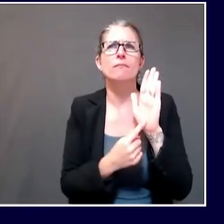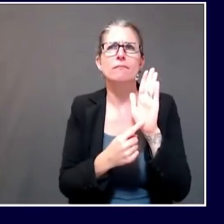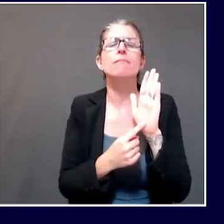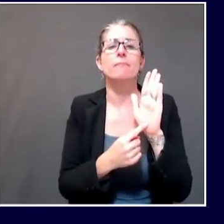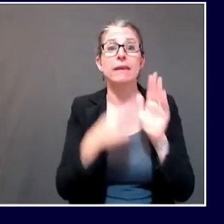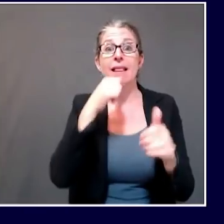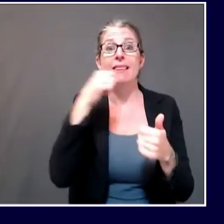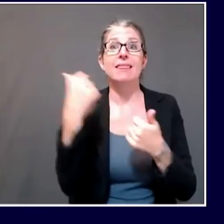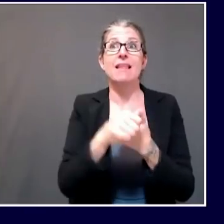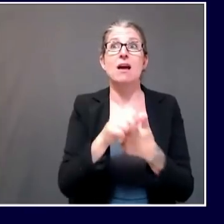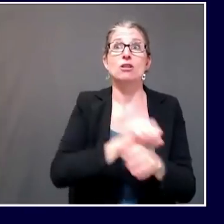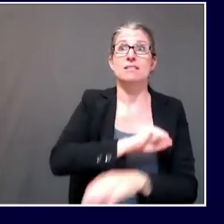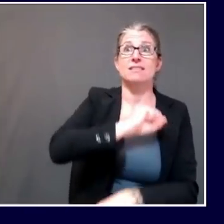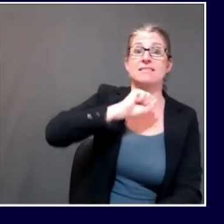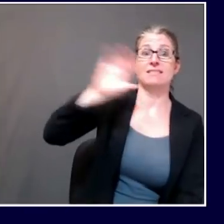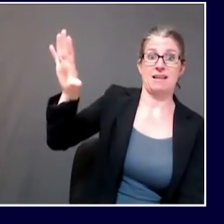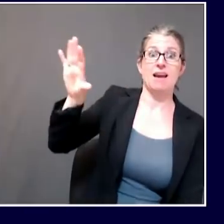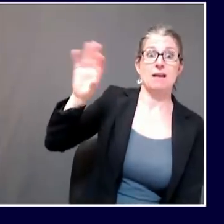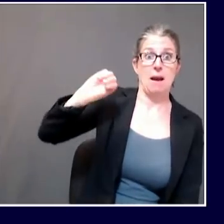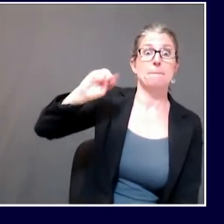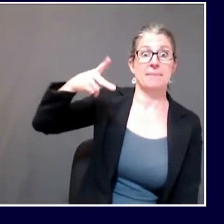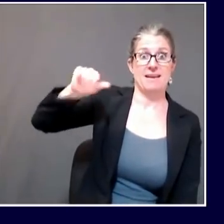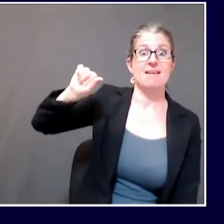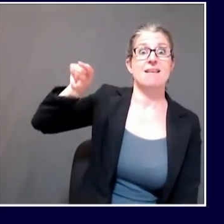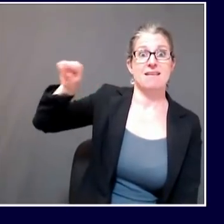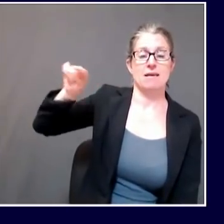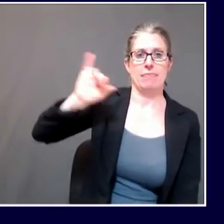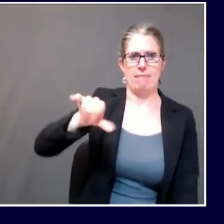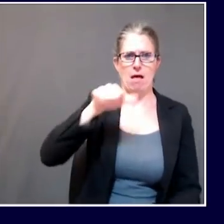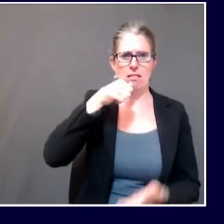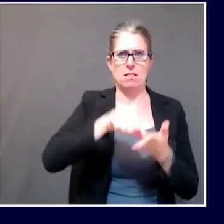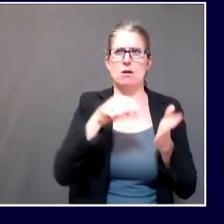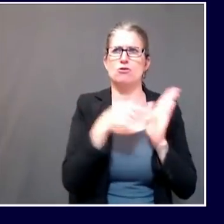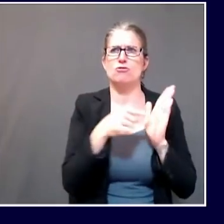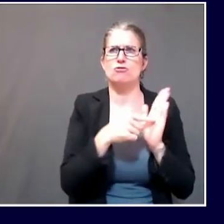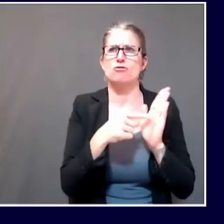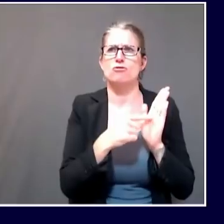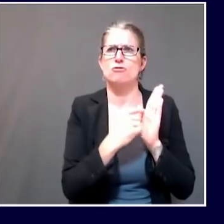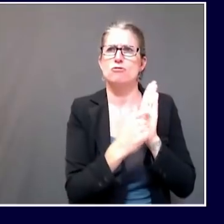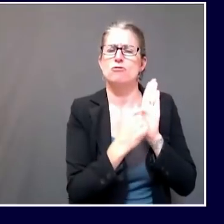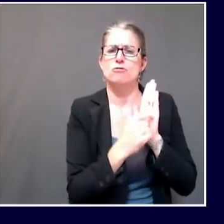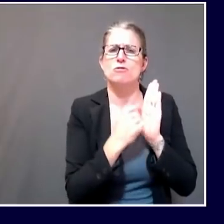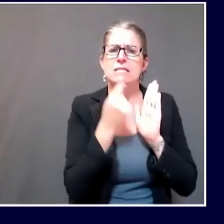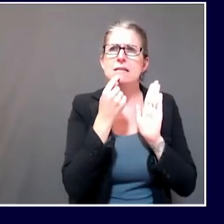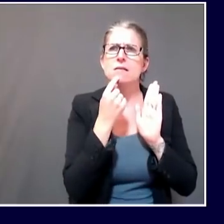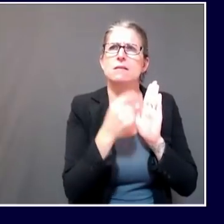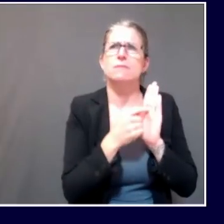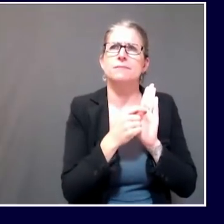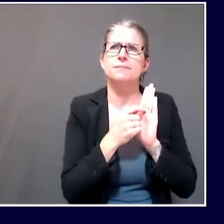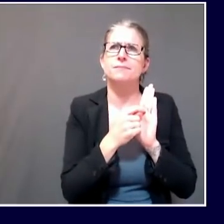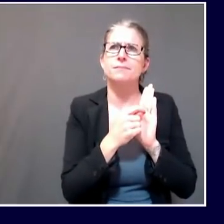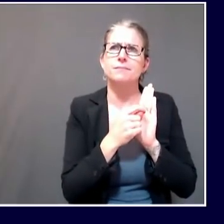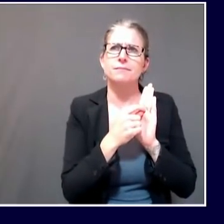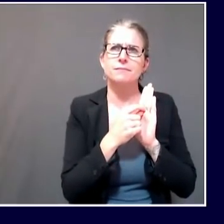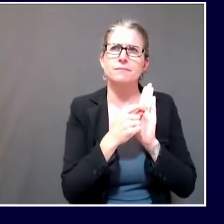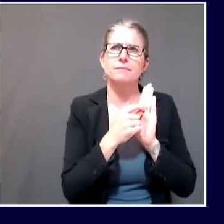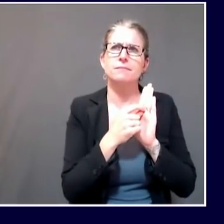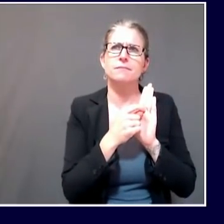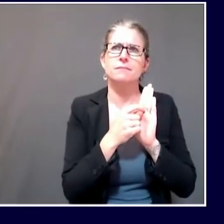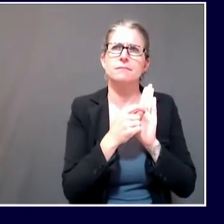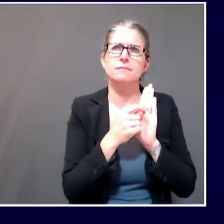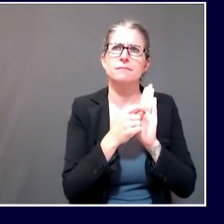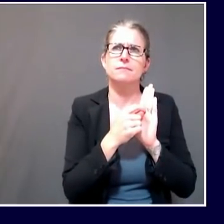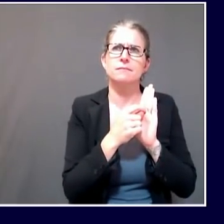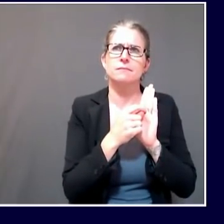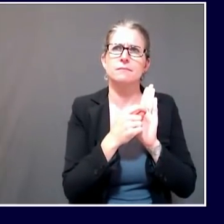no high school sports or sports for students, but does have some questions about the guidelines that have been laid out by